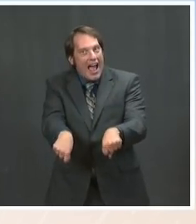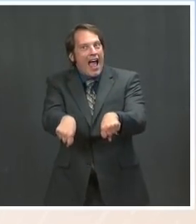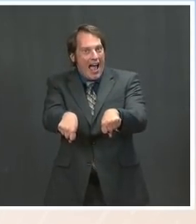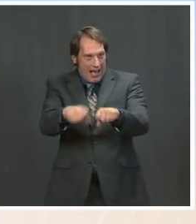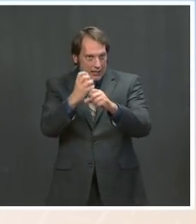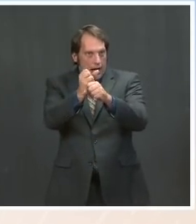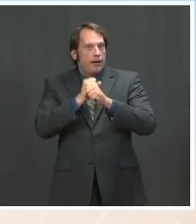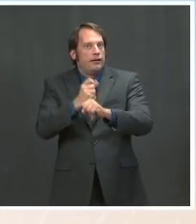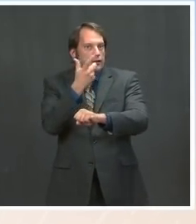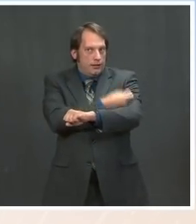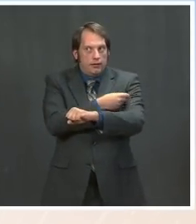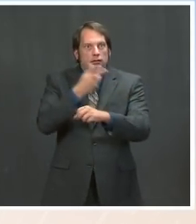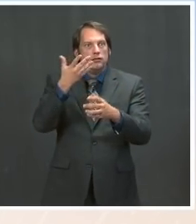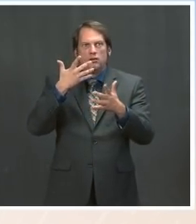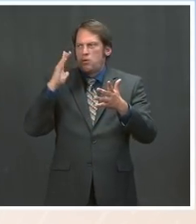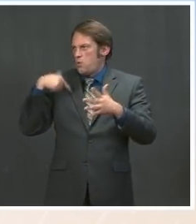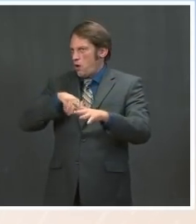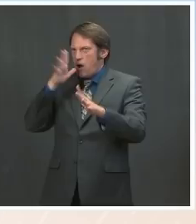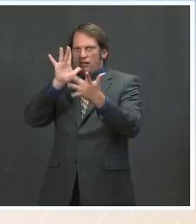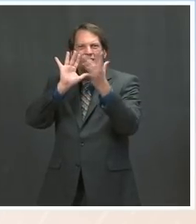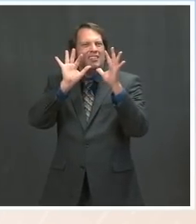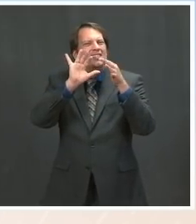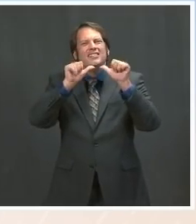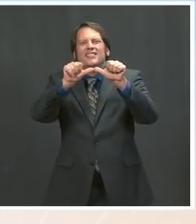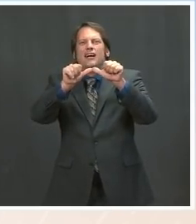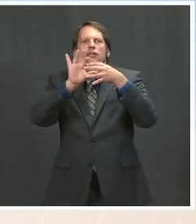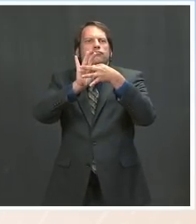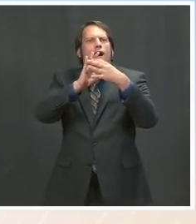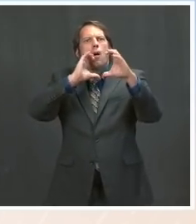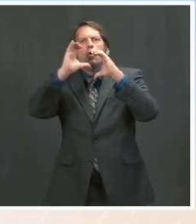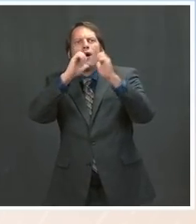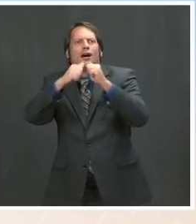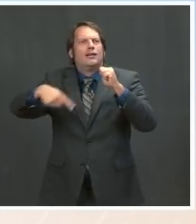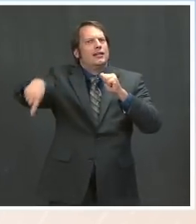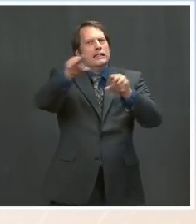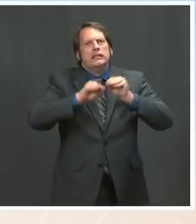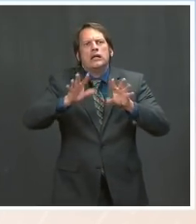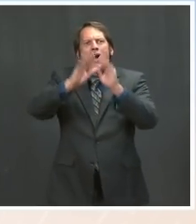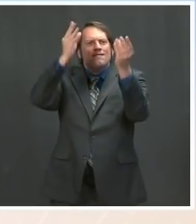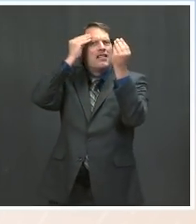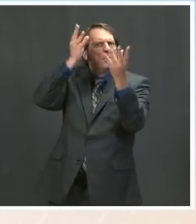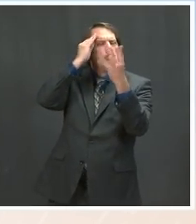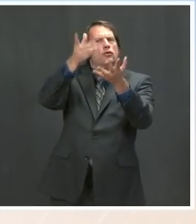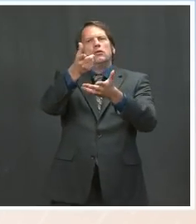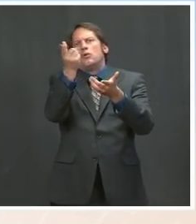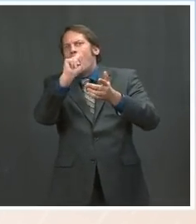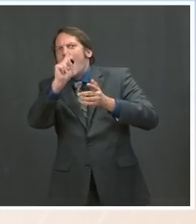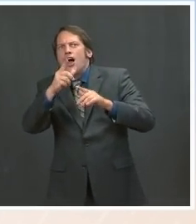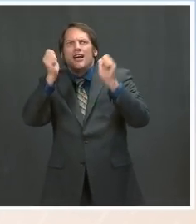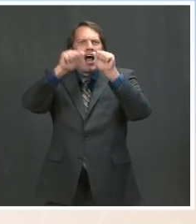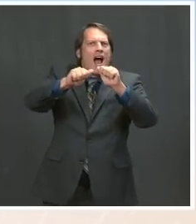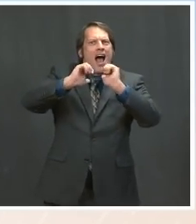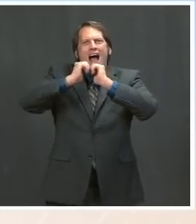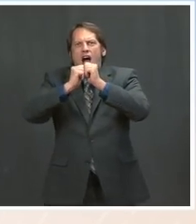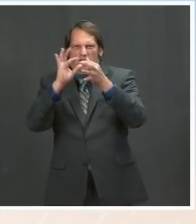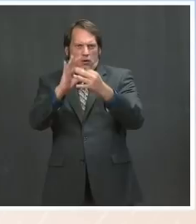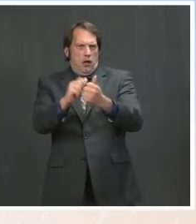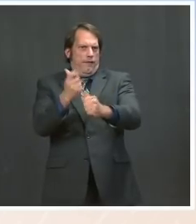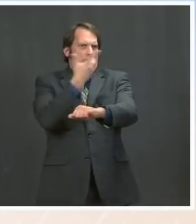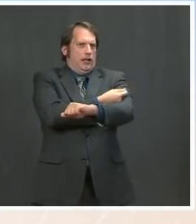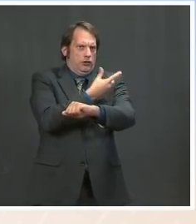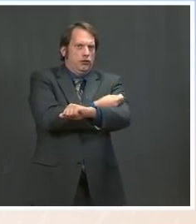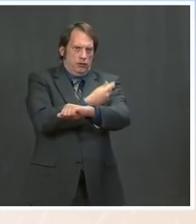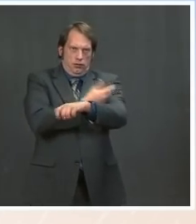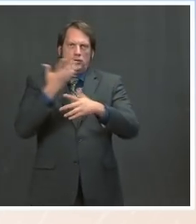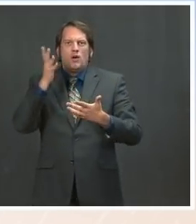constituency, radio, and television, and also have a range of officials doing national interviews, especially health and medical experts.